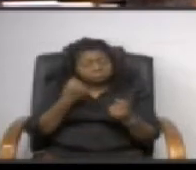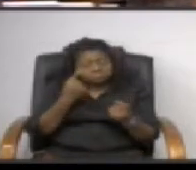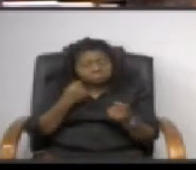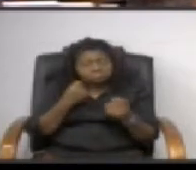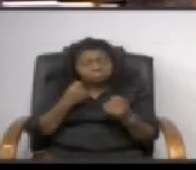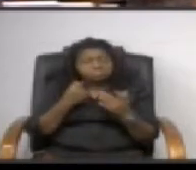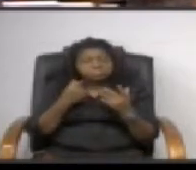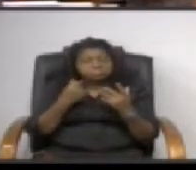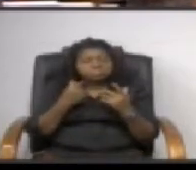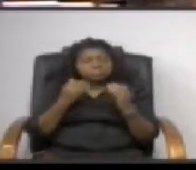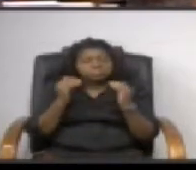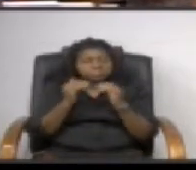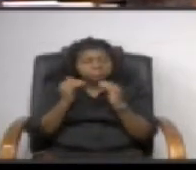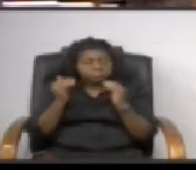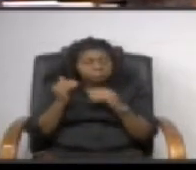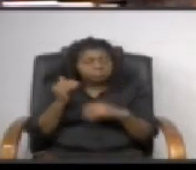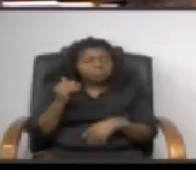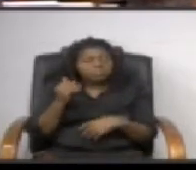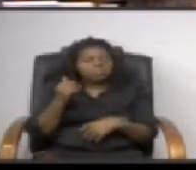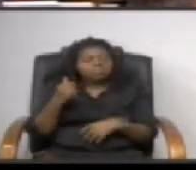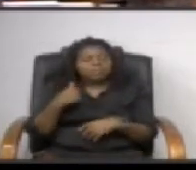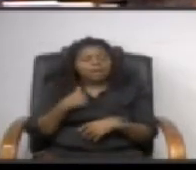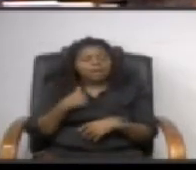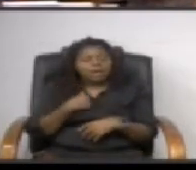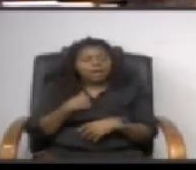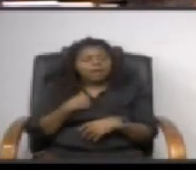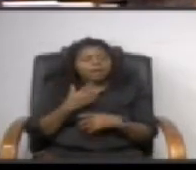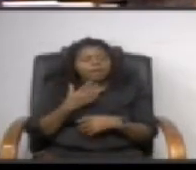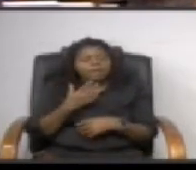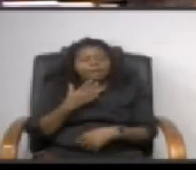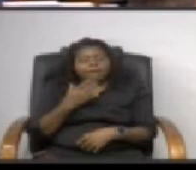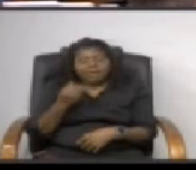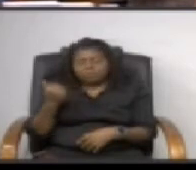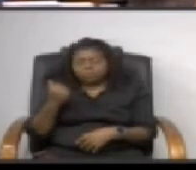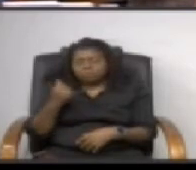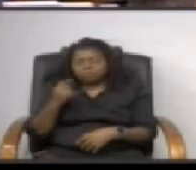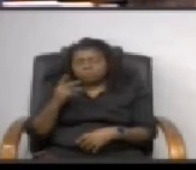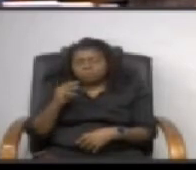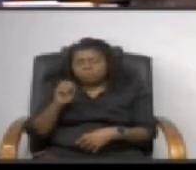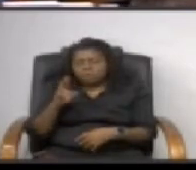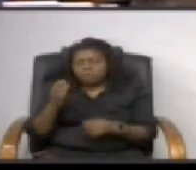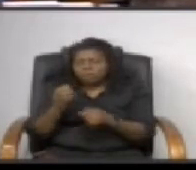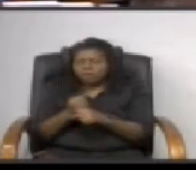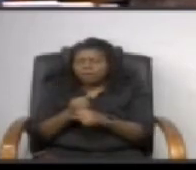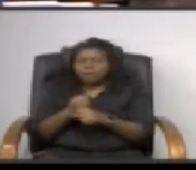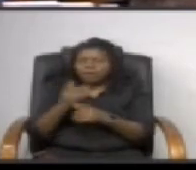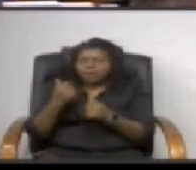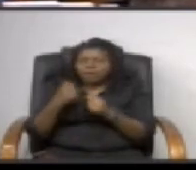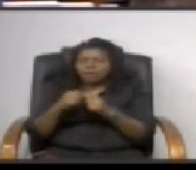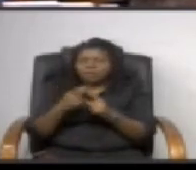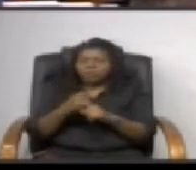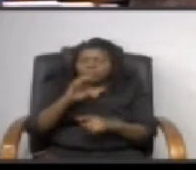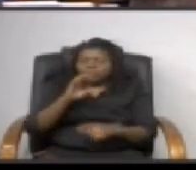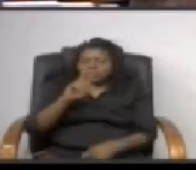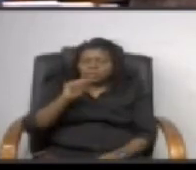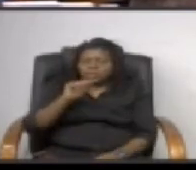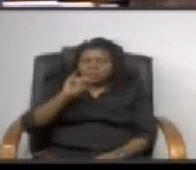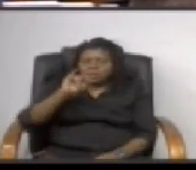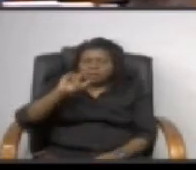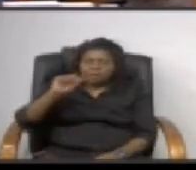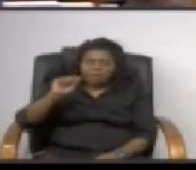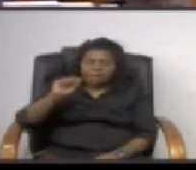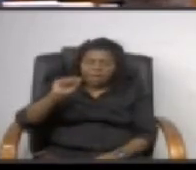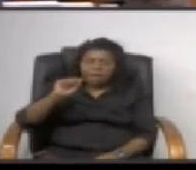mayor jordan received also a letter from um the ctia wireless association